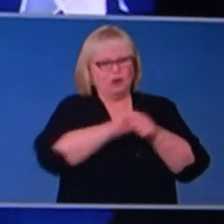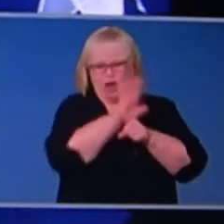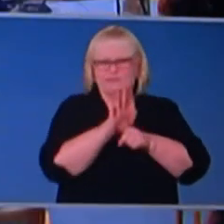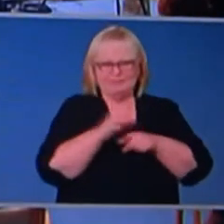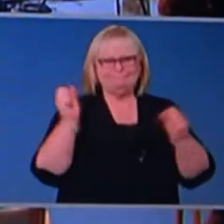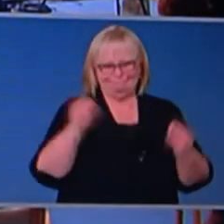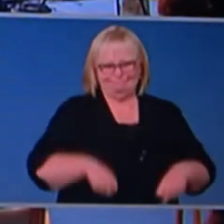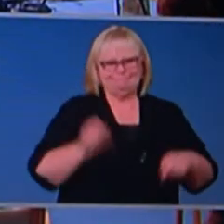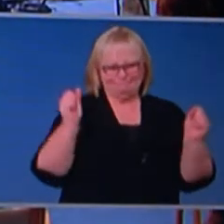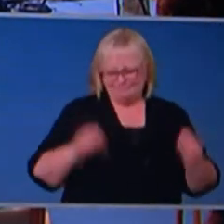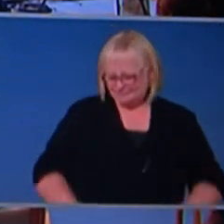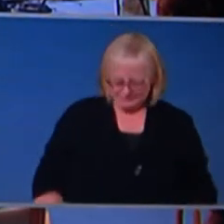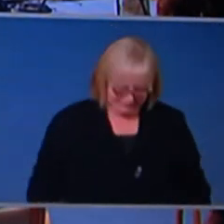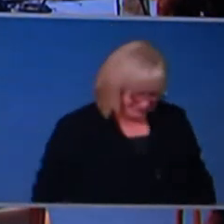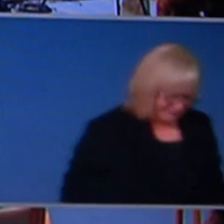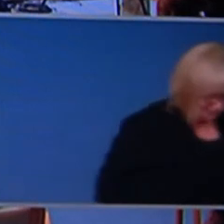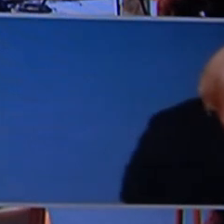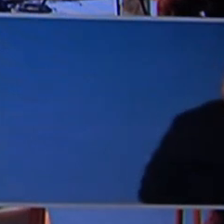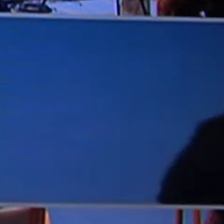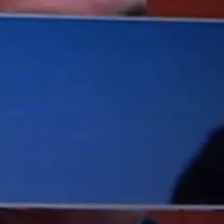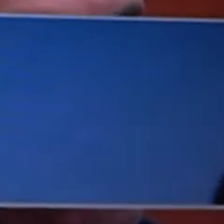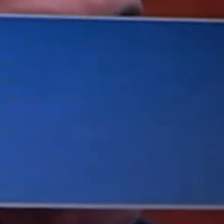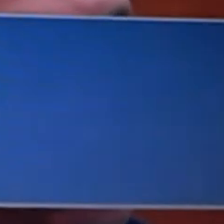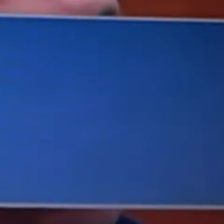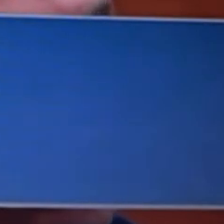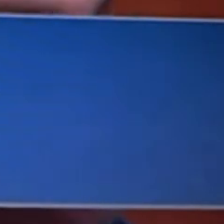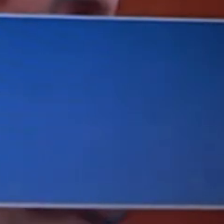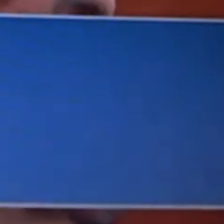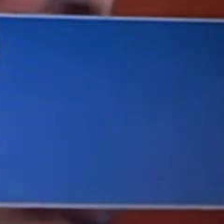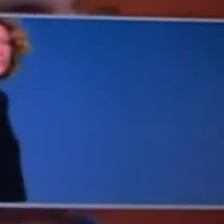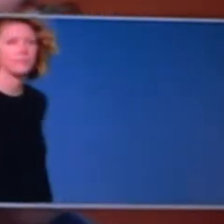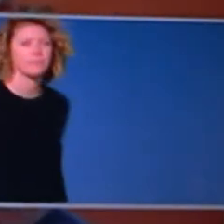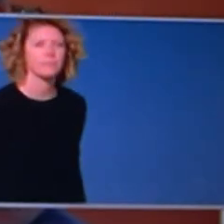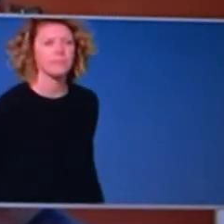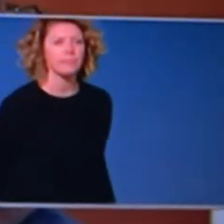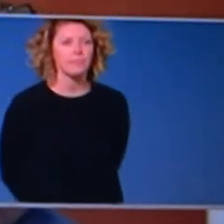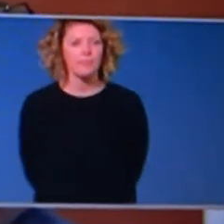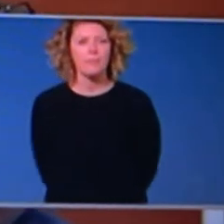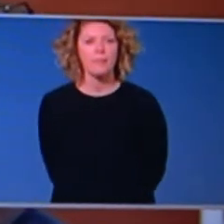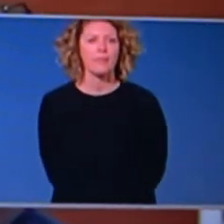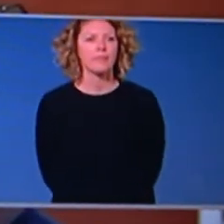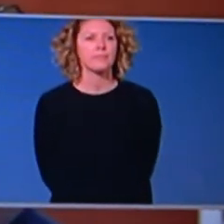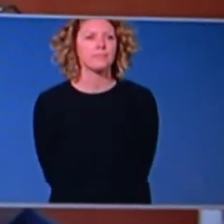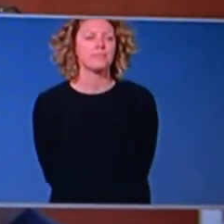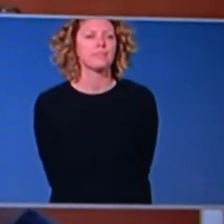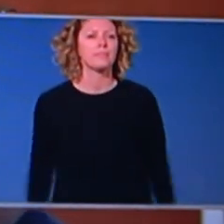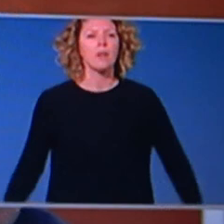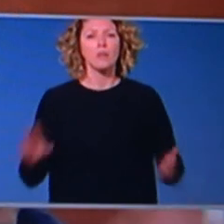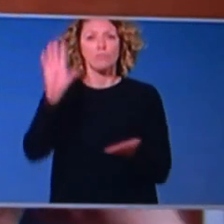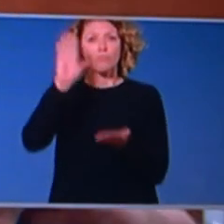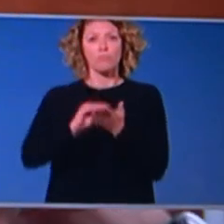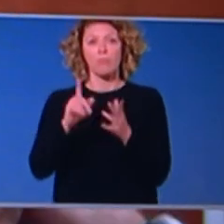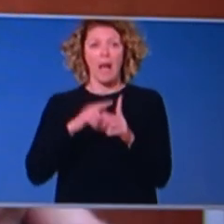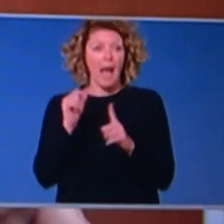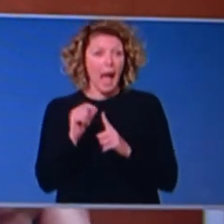-19 crisis. Apart from the app, what specific steps are outstanding that Aussies need to tick off to earn